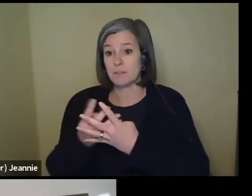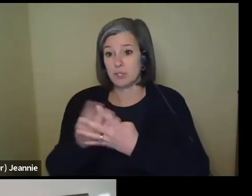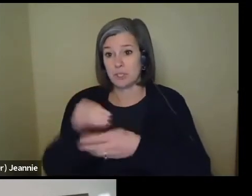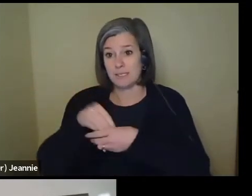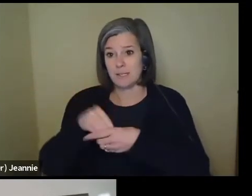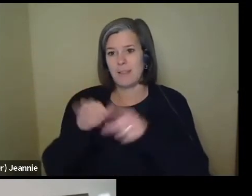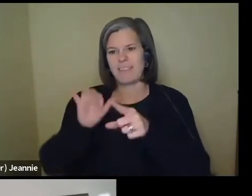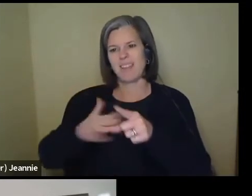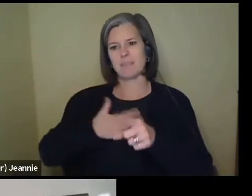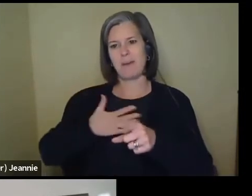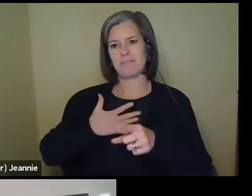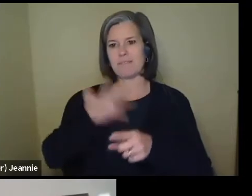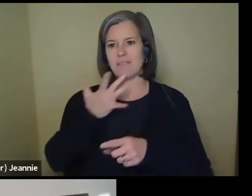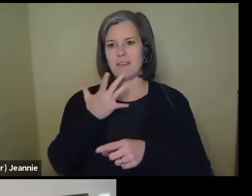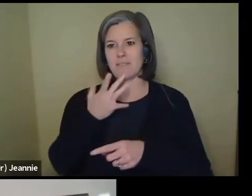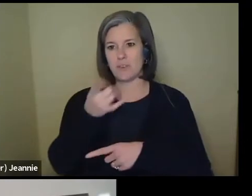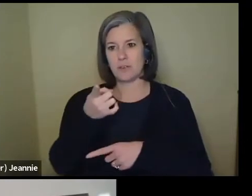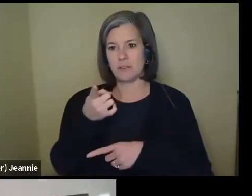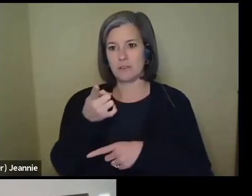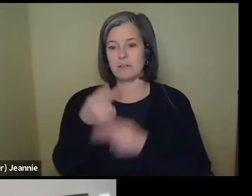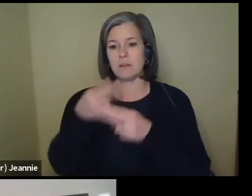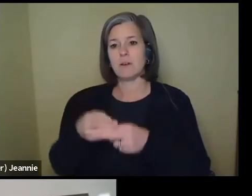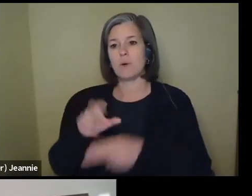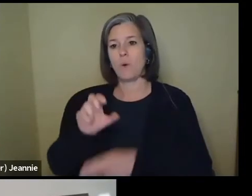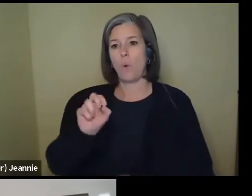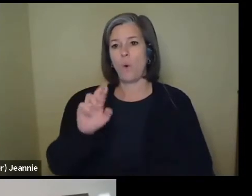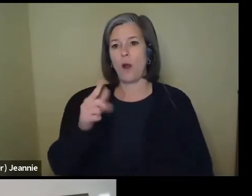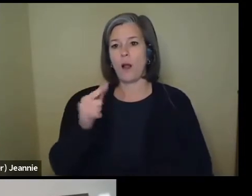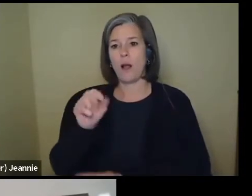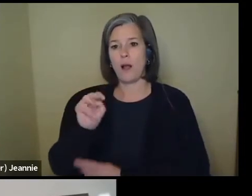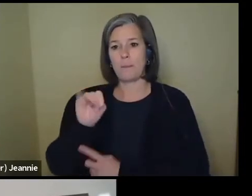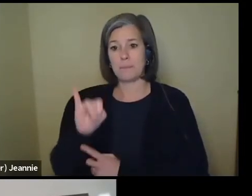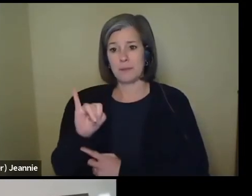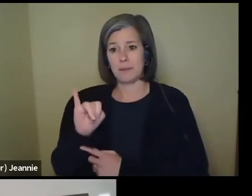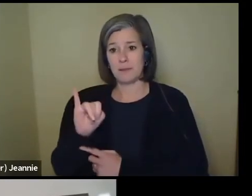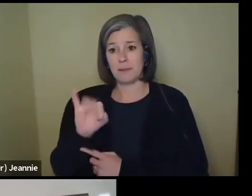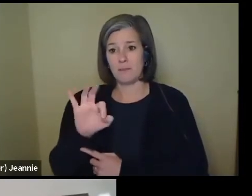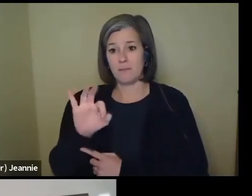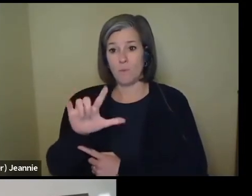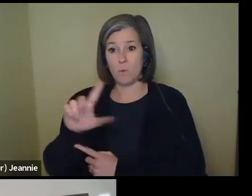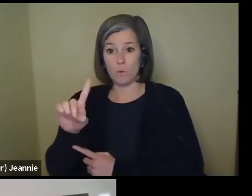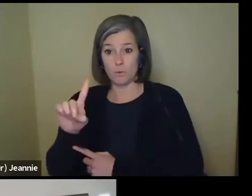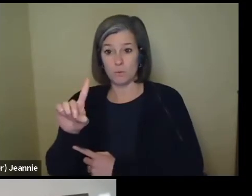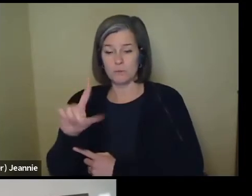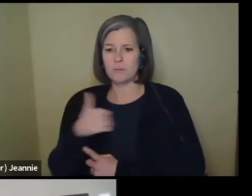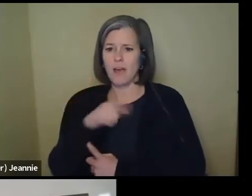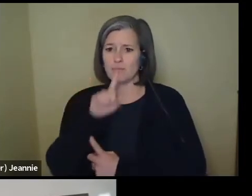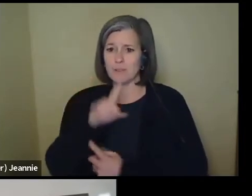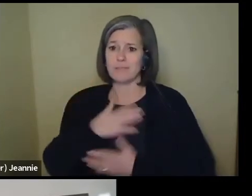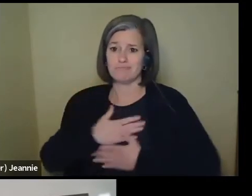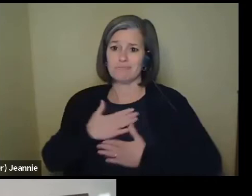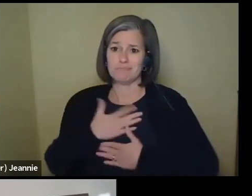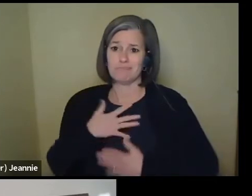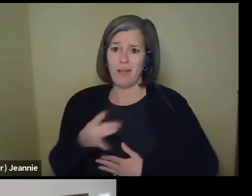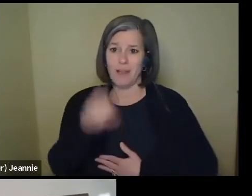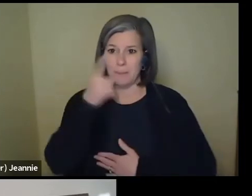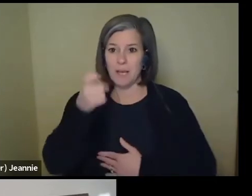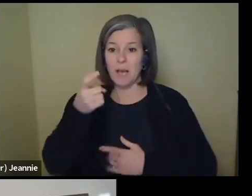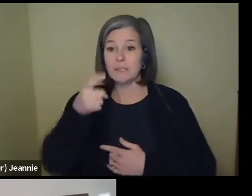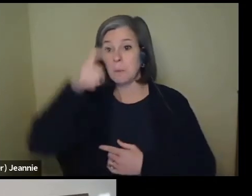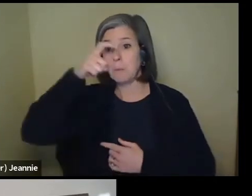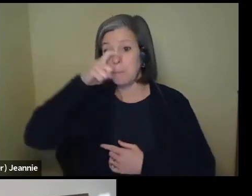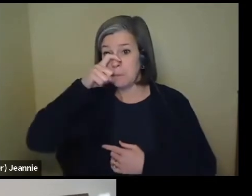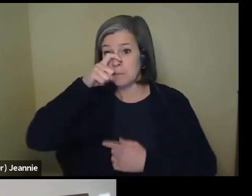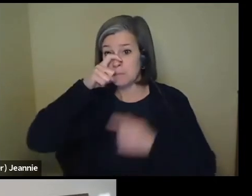favorite kind of cloth mask. It's called an origami fold. I really like it because it, it fits well over my nose